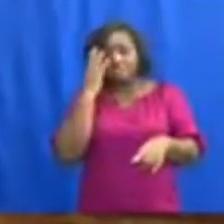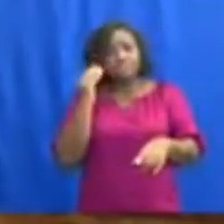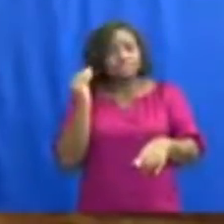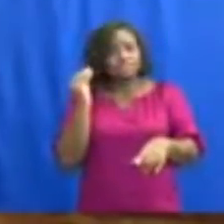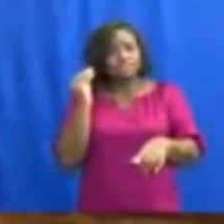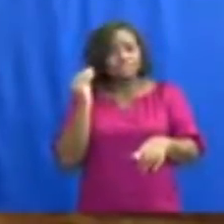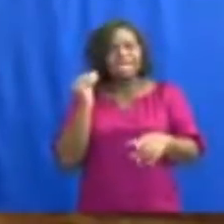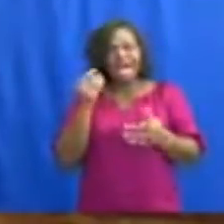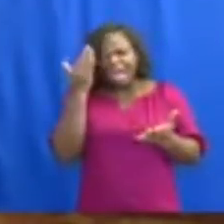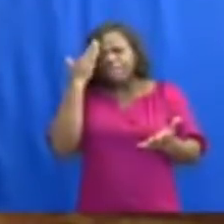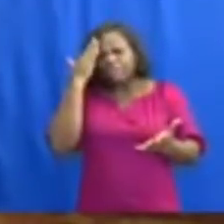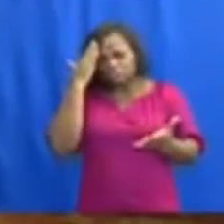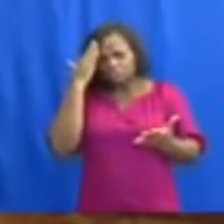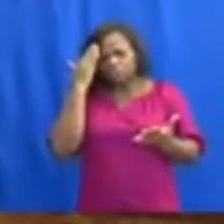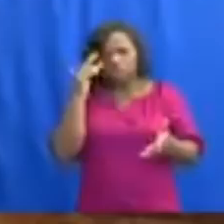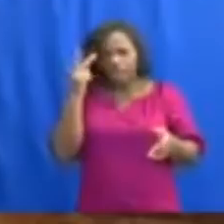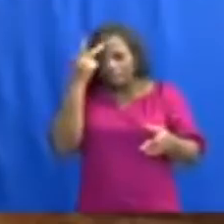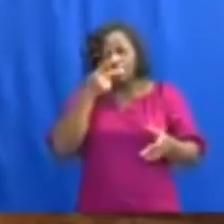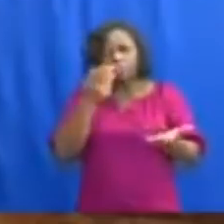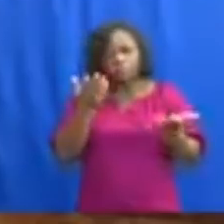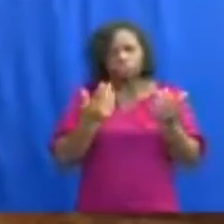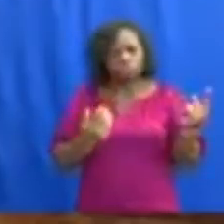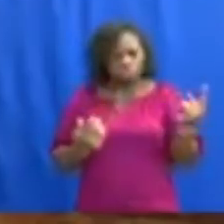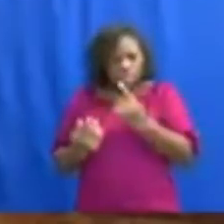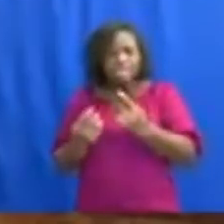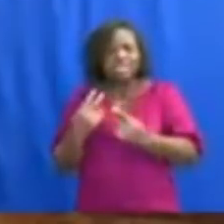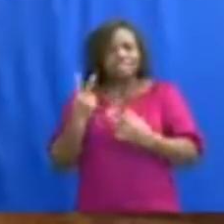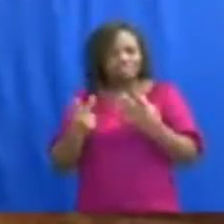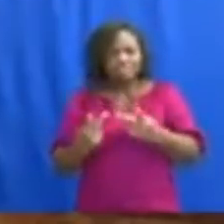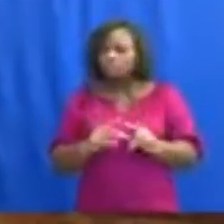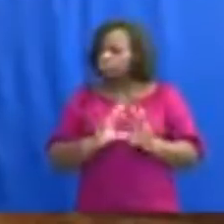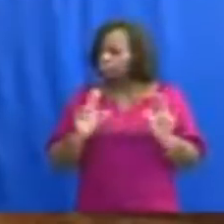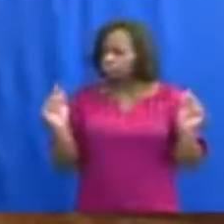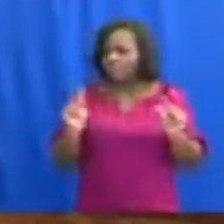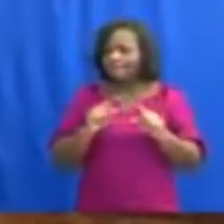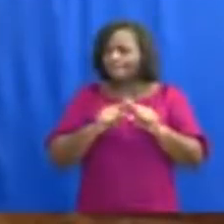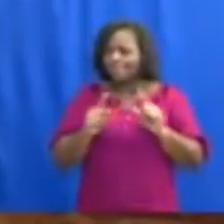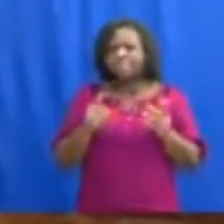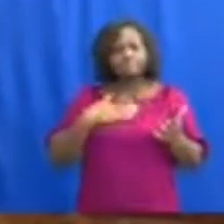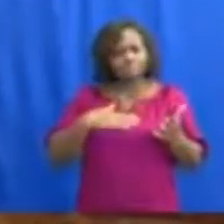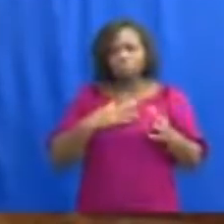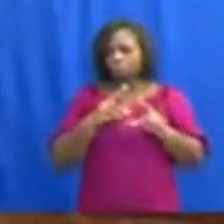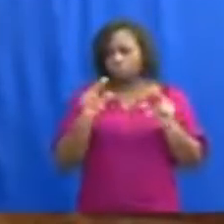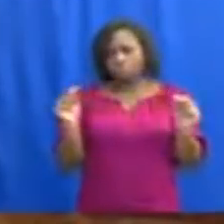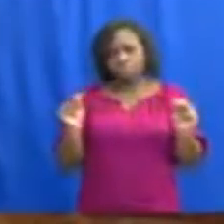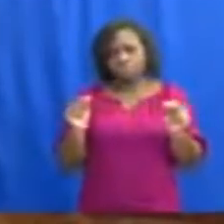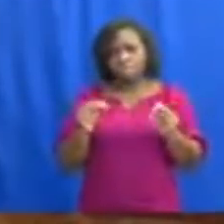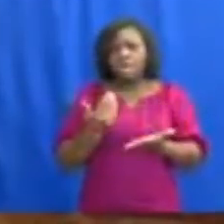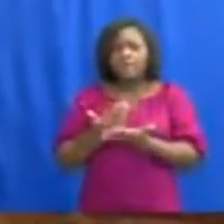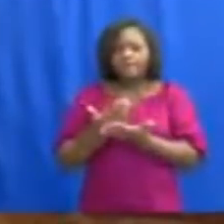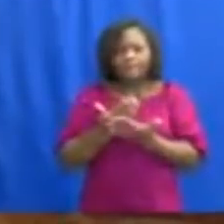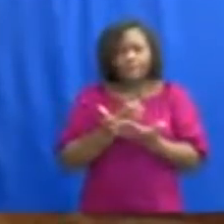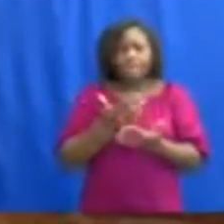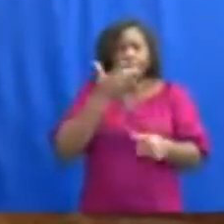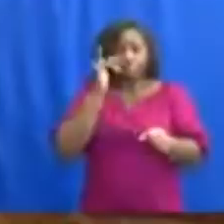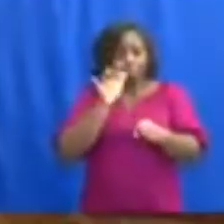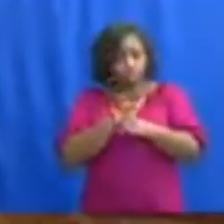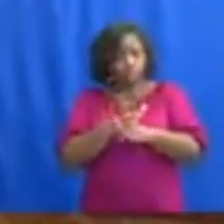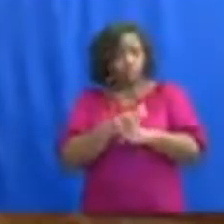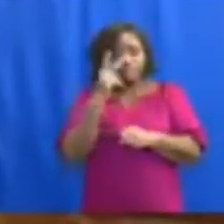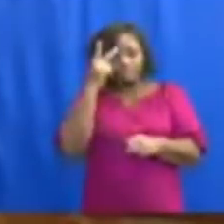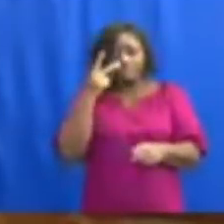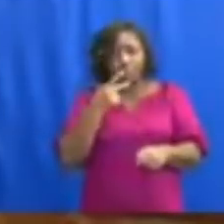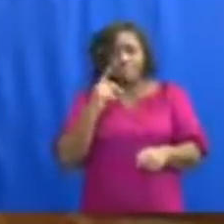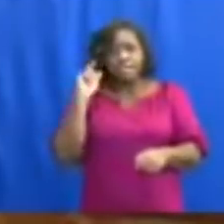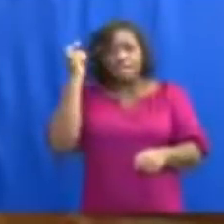You said, yeah, yeah, yeah, yeah, no. Now, I'm sure I will for bo. Say,